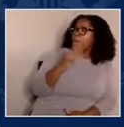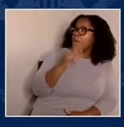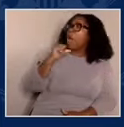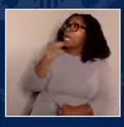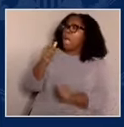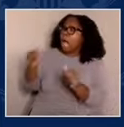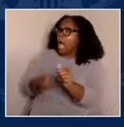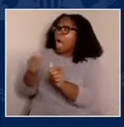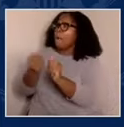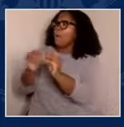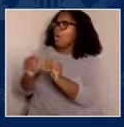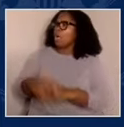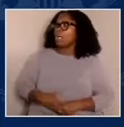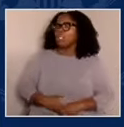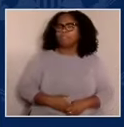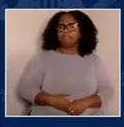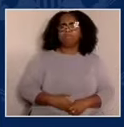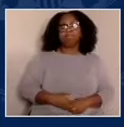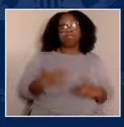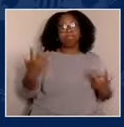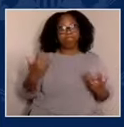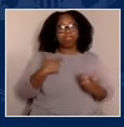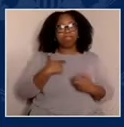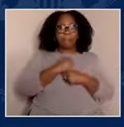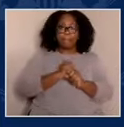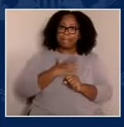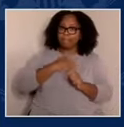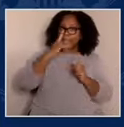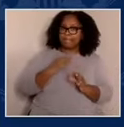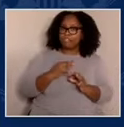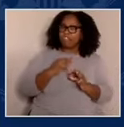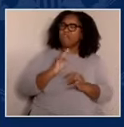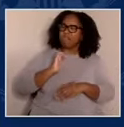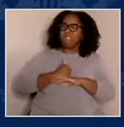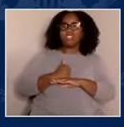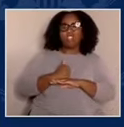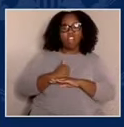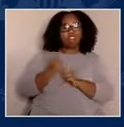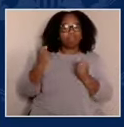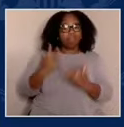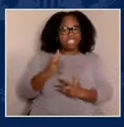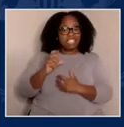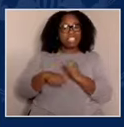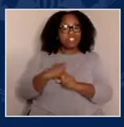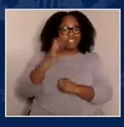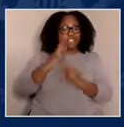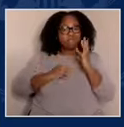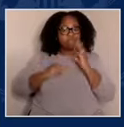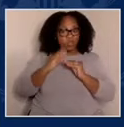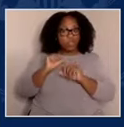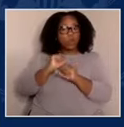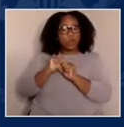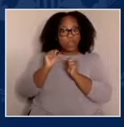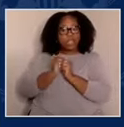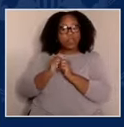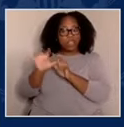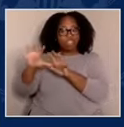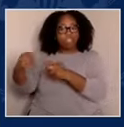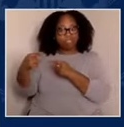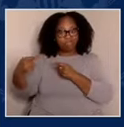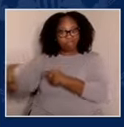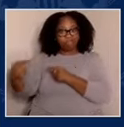I'm making a judgment based on many years of experience and how to get things done with the opposition. Do you think you would win? is,